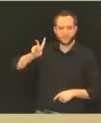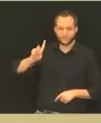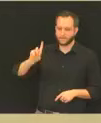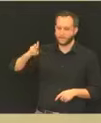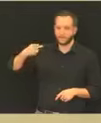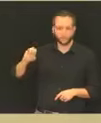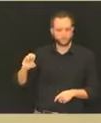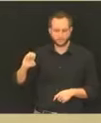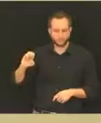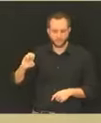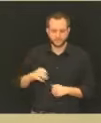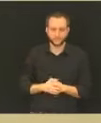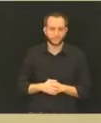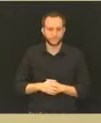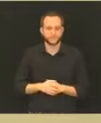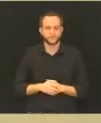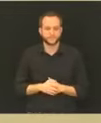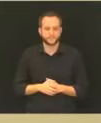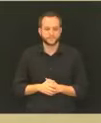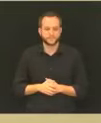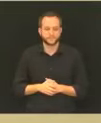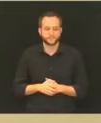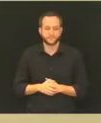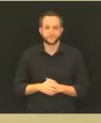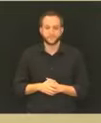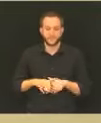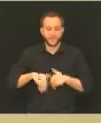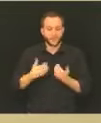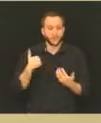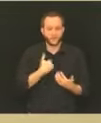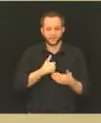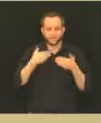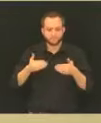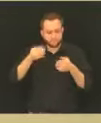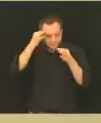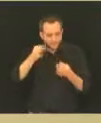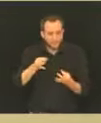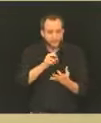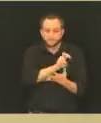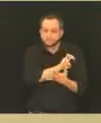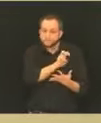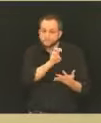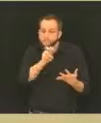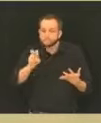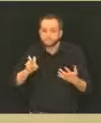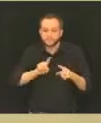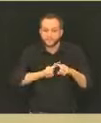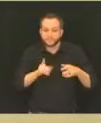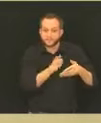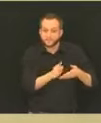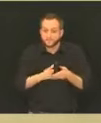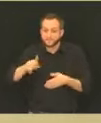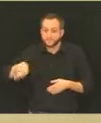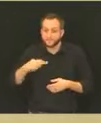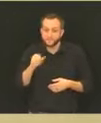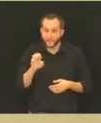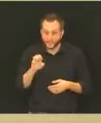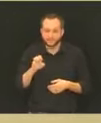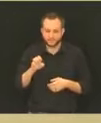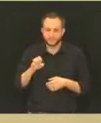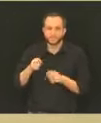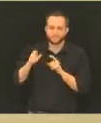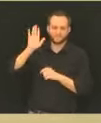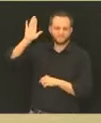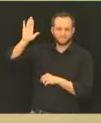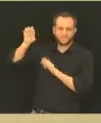decision to move from one phase to another, in this case from phase one to phase two, is made at the state